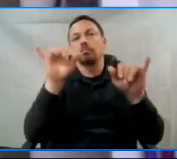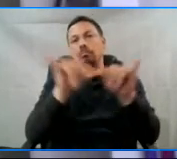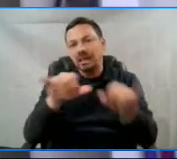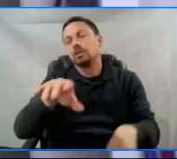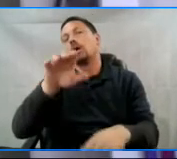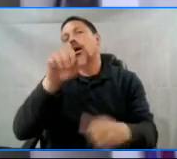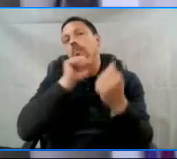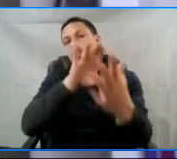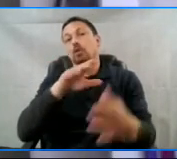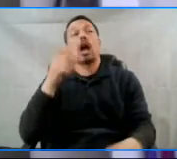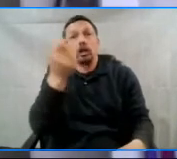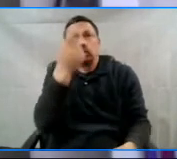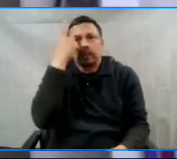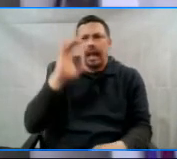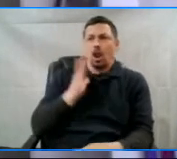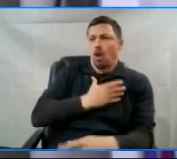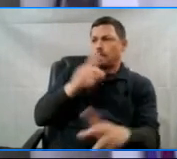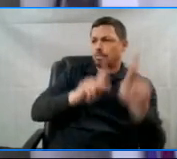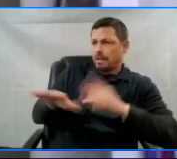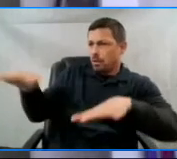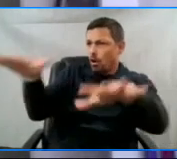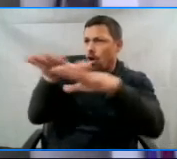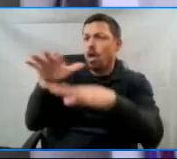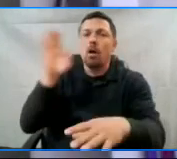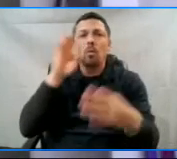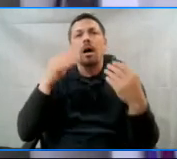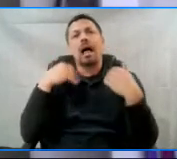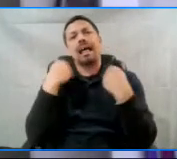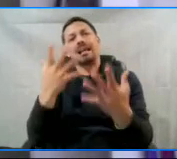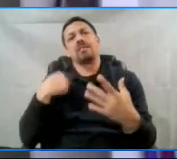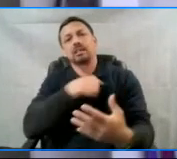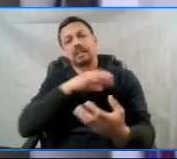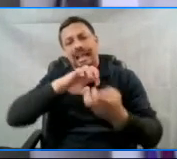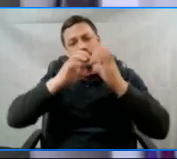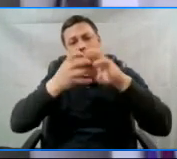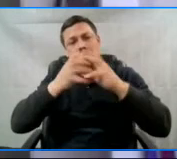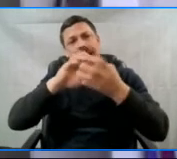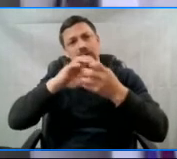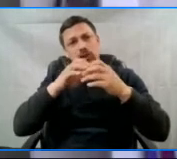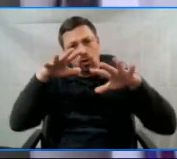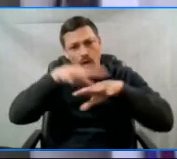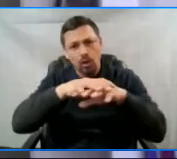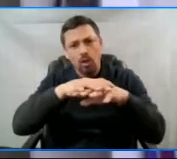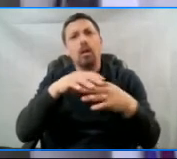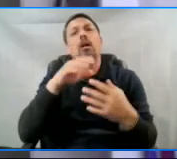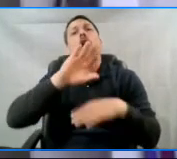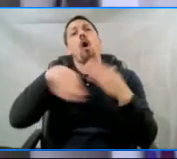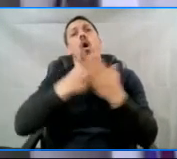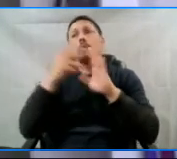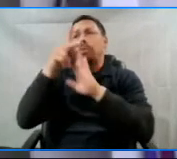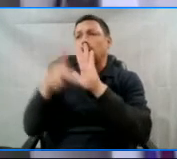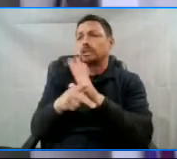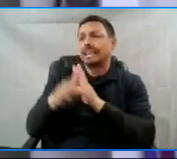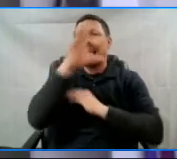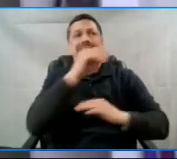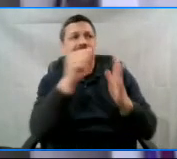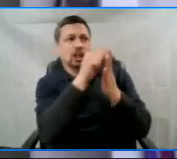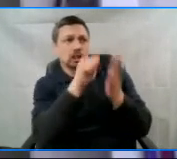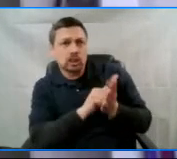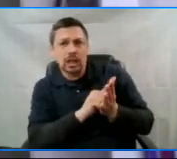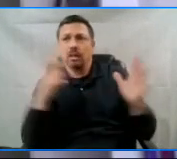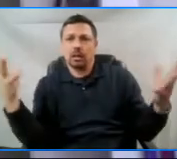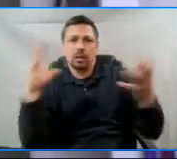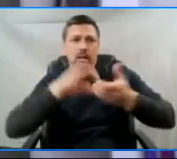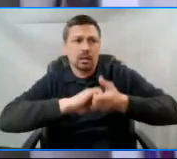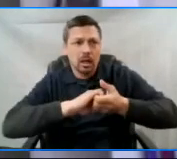people will allow us to build an intersectional and power building narrative that ties our bold policy agenda together. And we need to invest